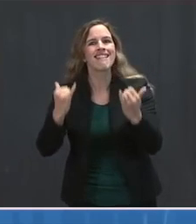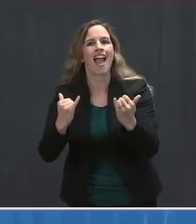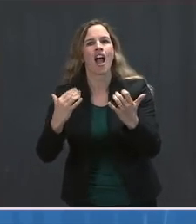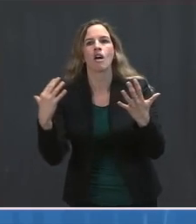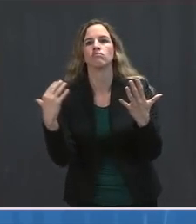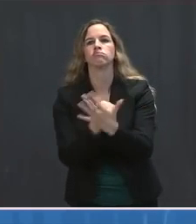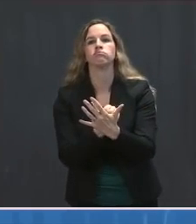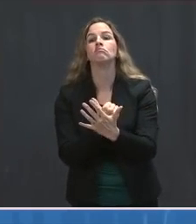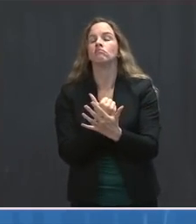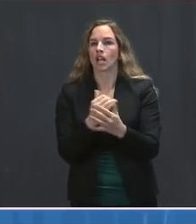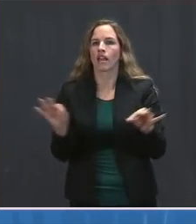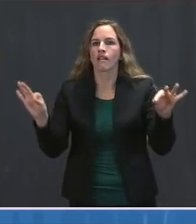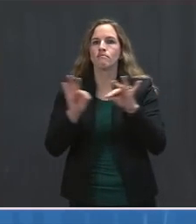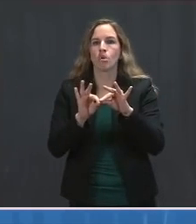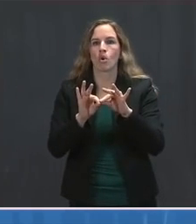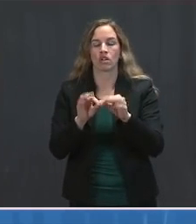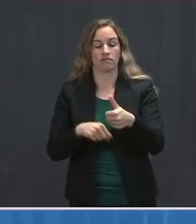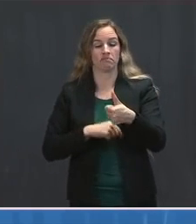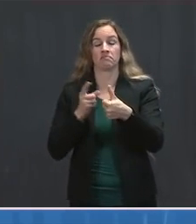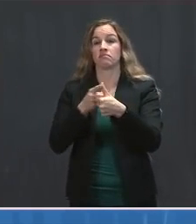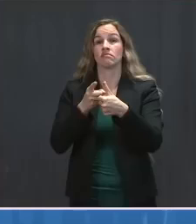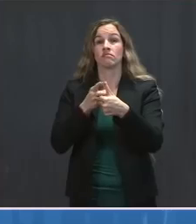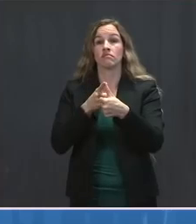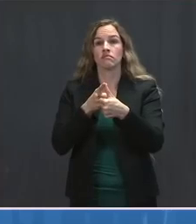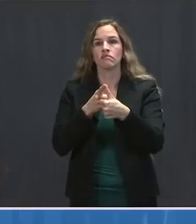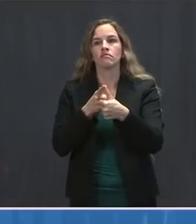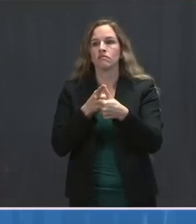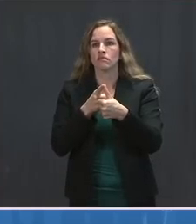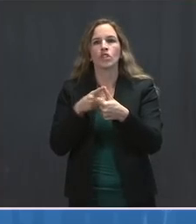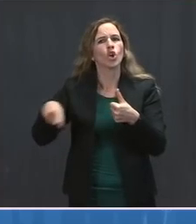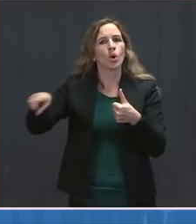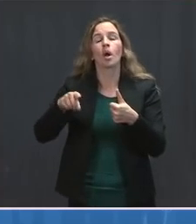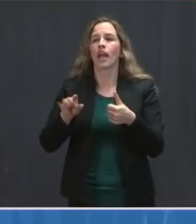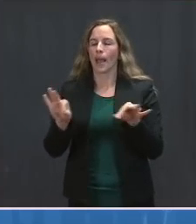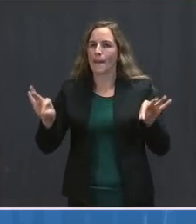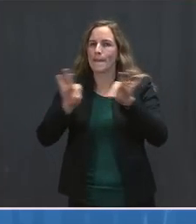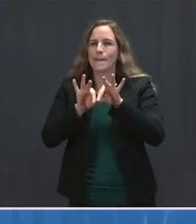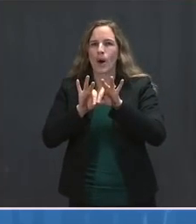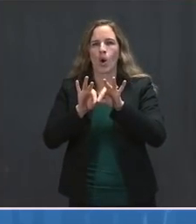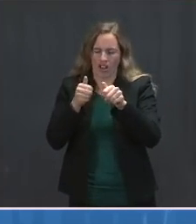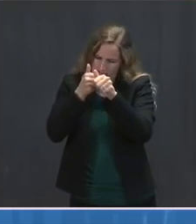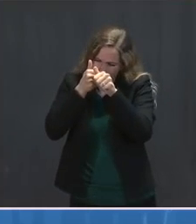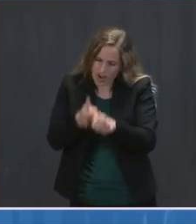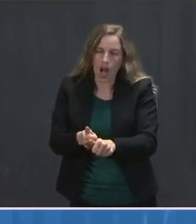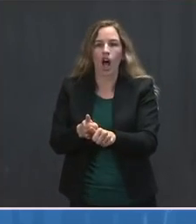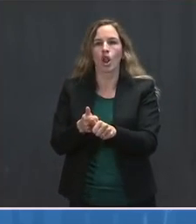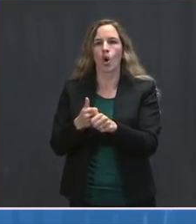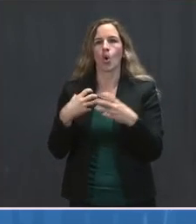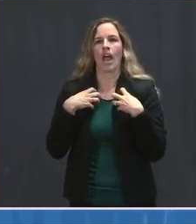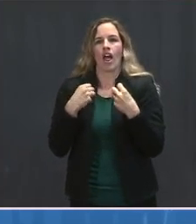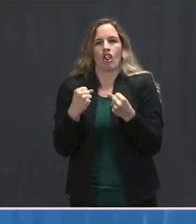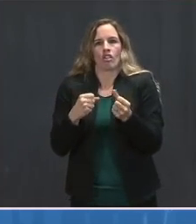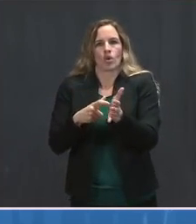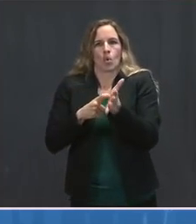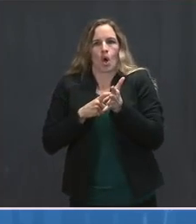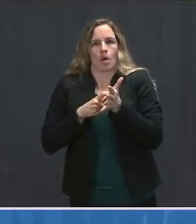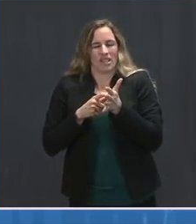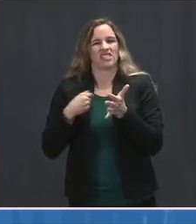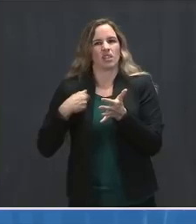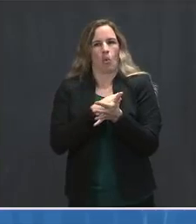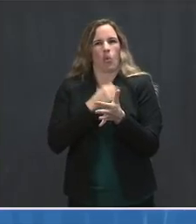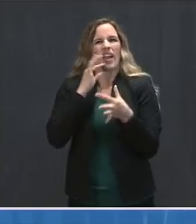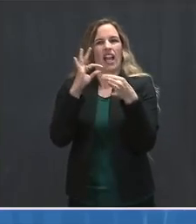do a couple of things. One, double down on the adherence to the public health measures that we talk about all the time,